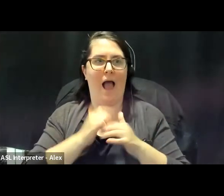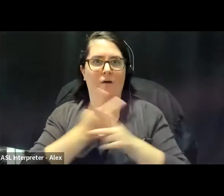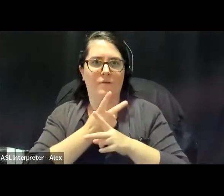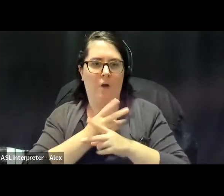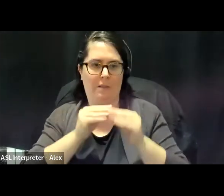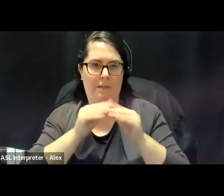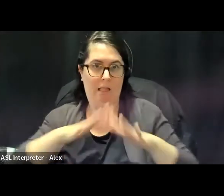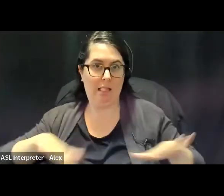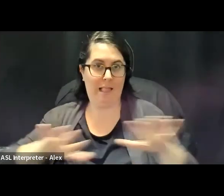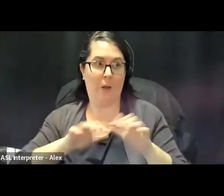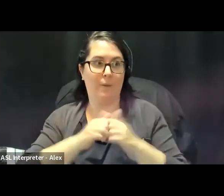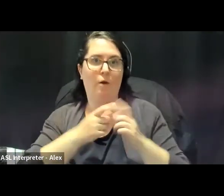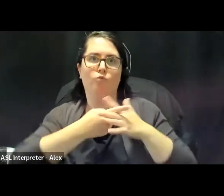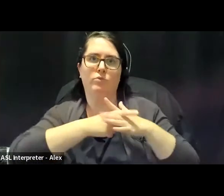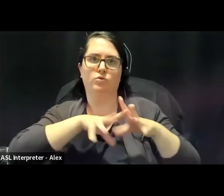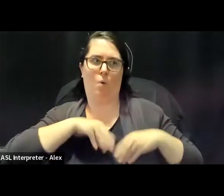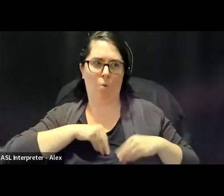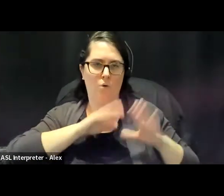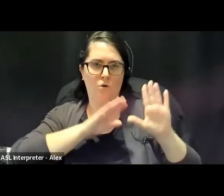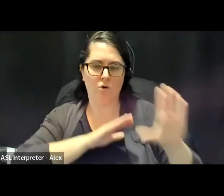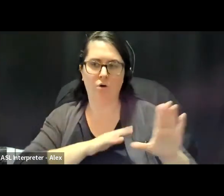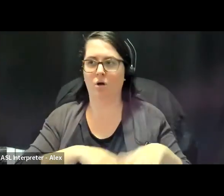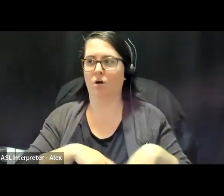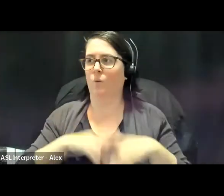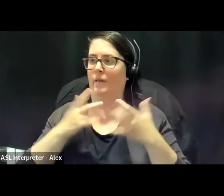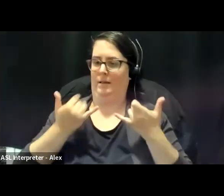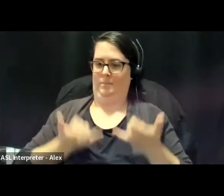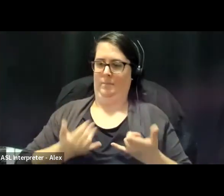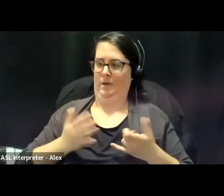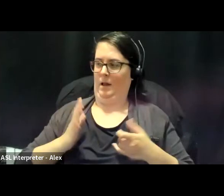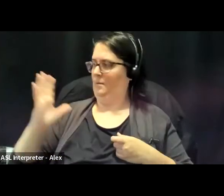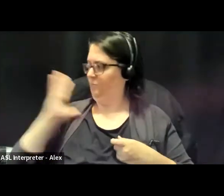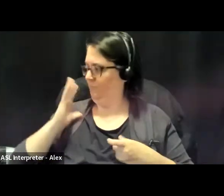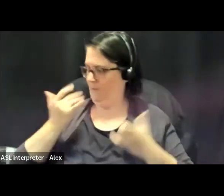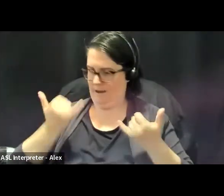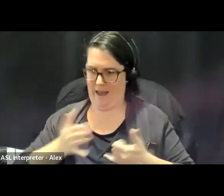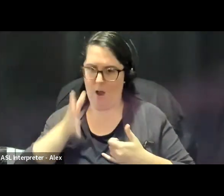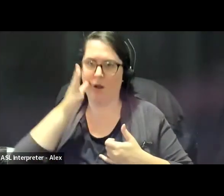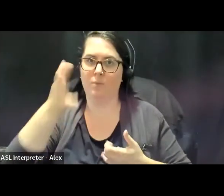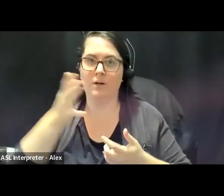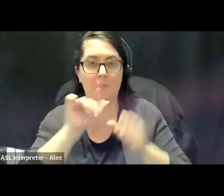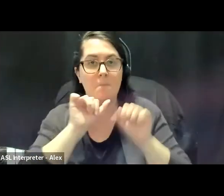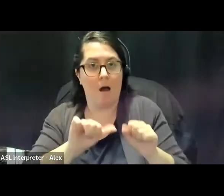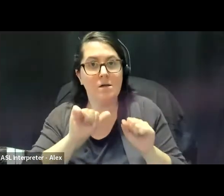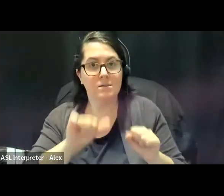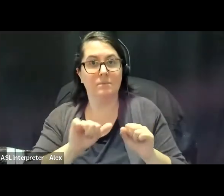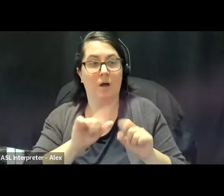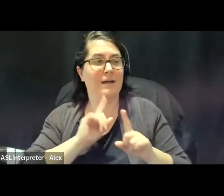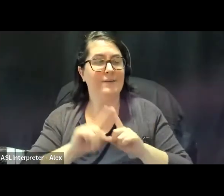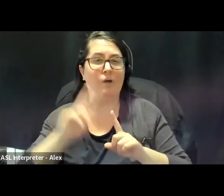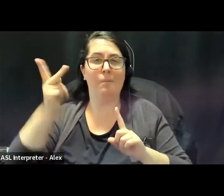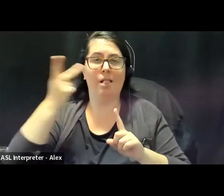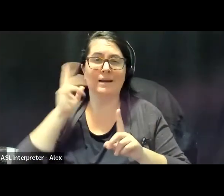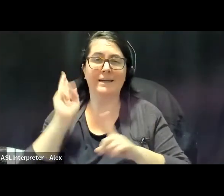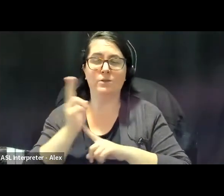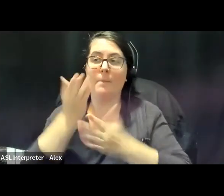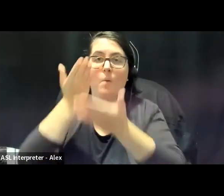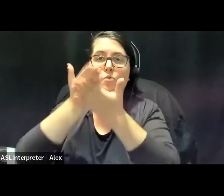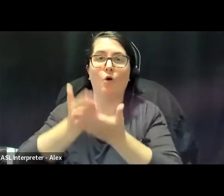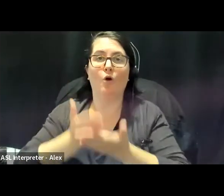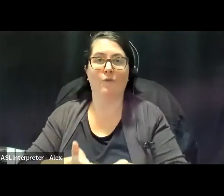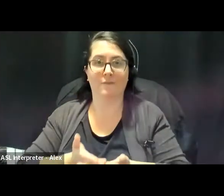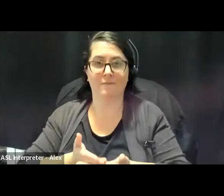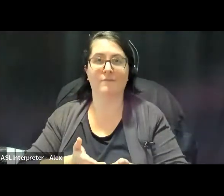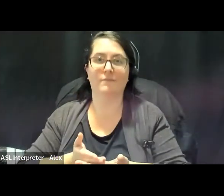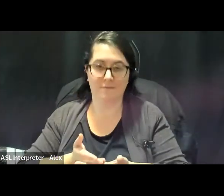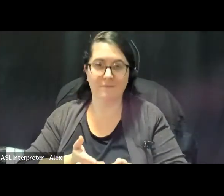stewards, that proceed and inform the present and our future of what is possible. We all come from different political histories that show us that there are many